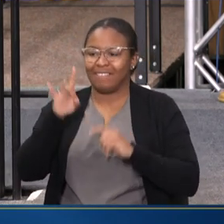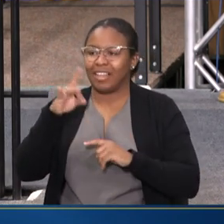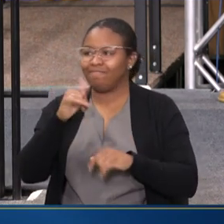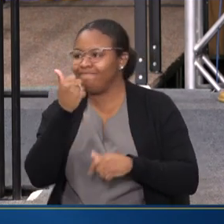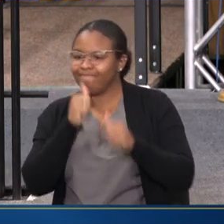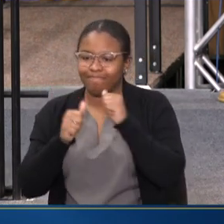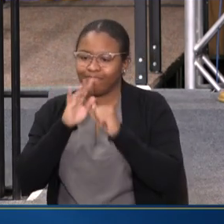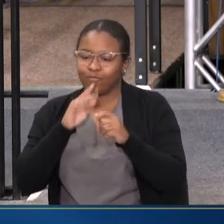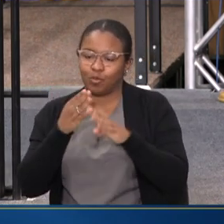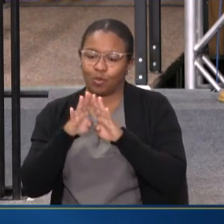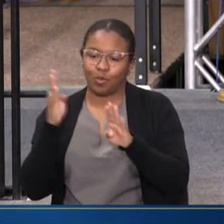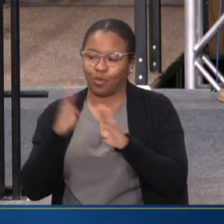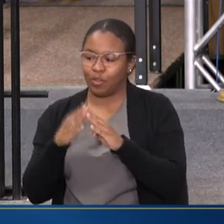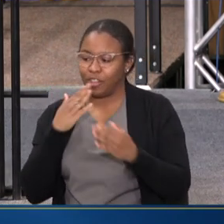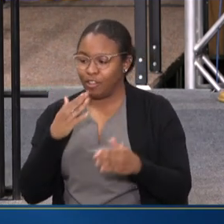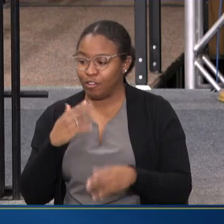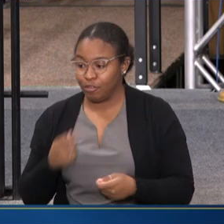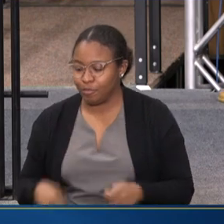THANK YOU ALL VERY MUCH.